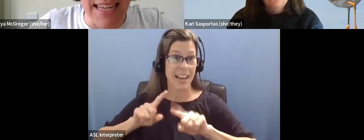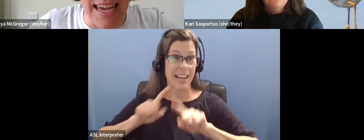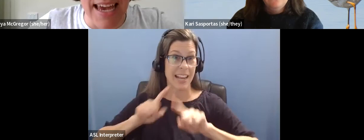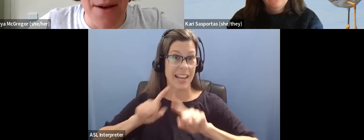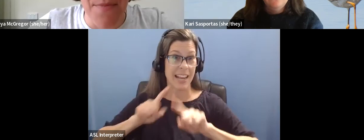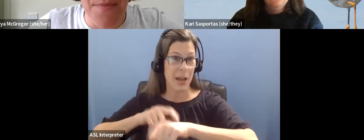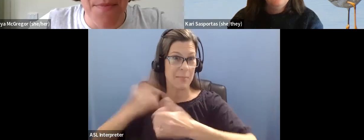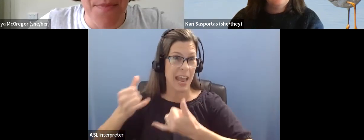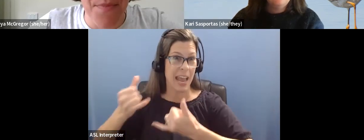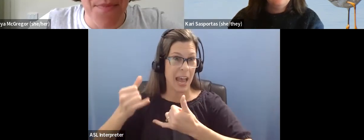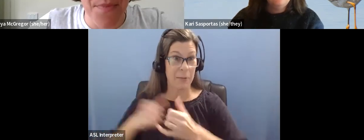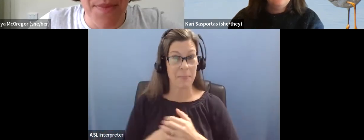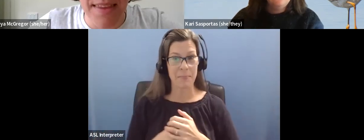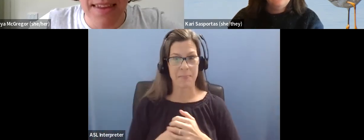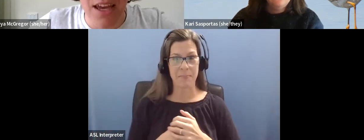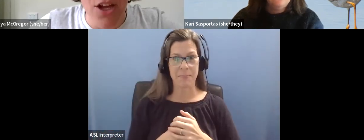let's see. Um,